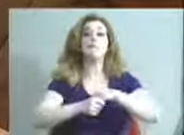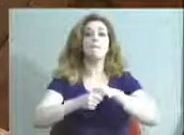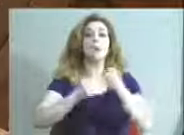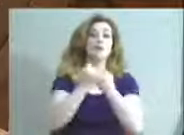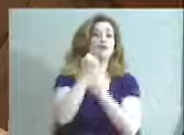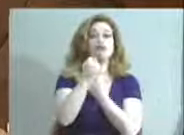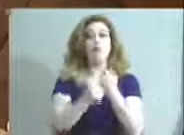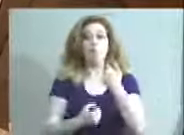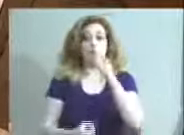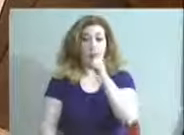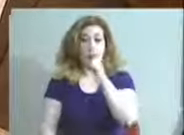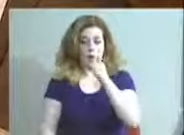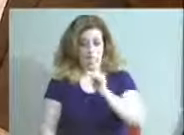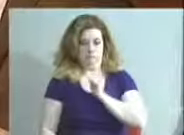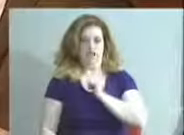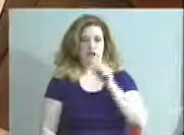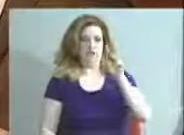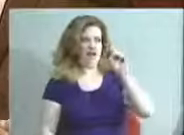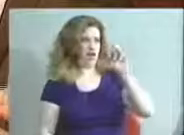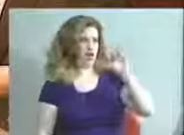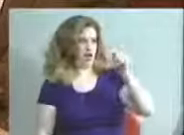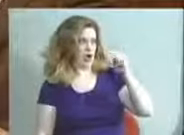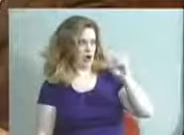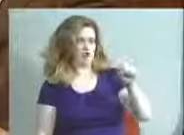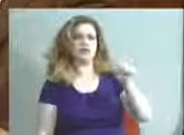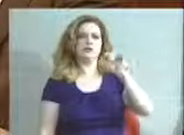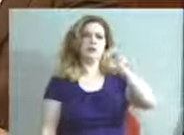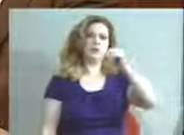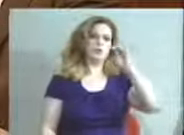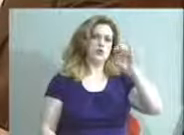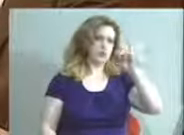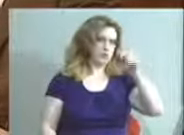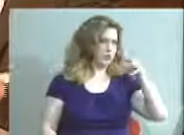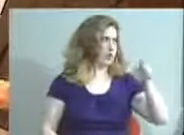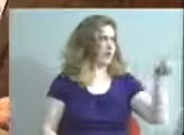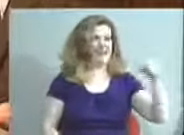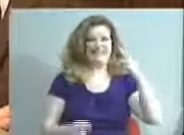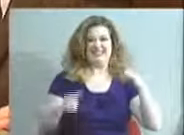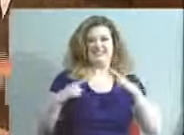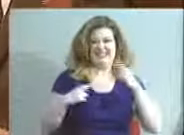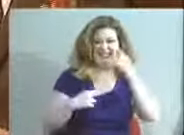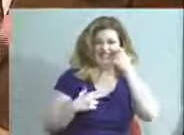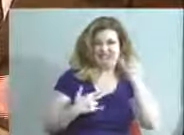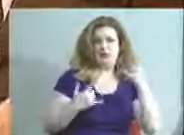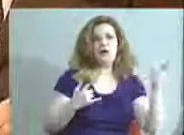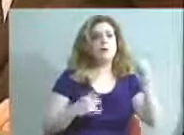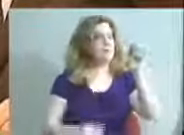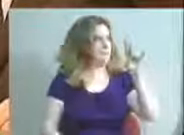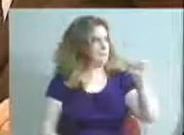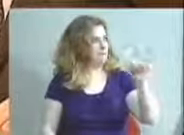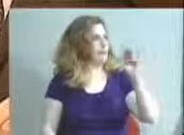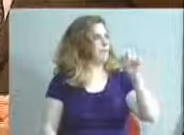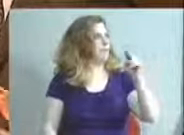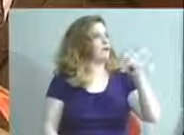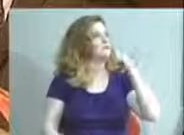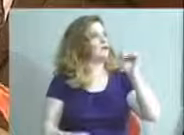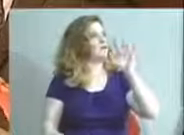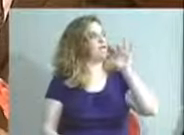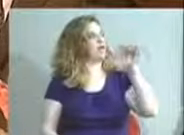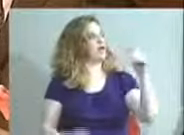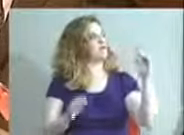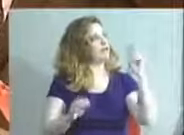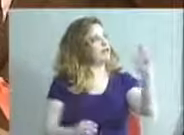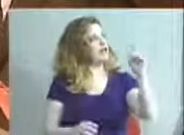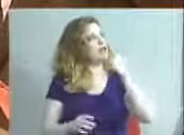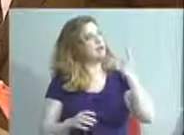Dr. Hargens, Joe Tolan, our representative from Metro United Way since he is retiring, Mary Gwen with 55K, Michael Gritton,